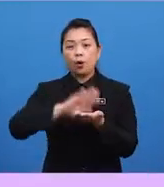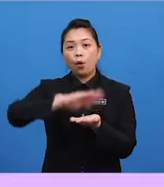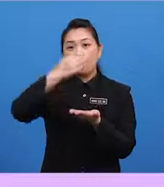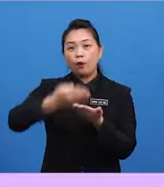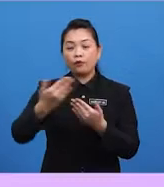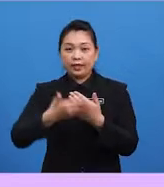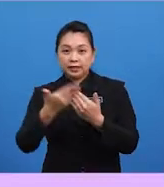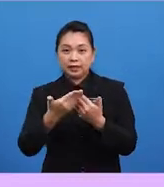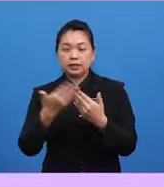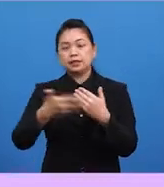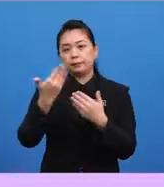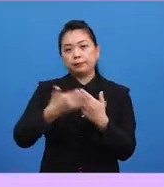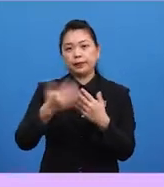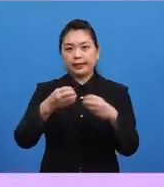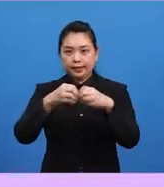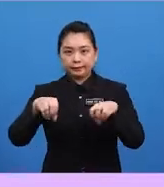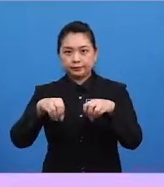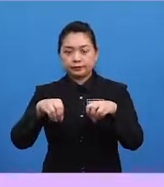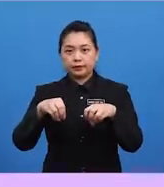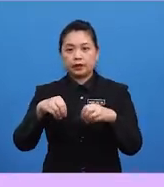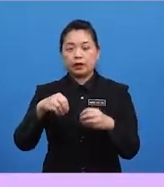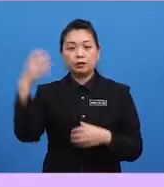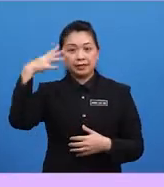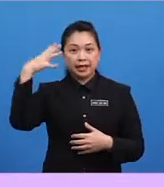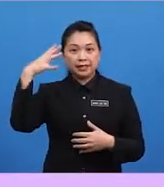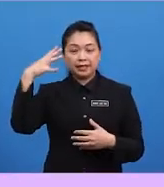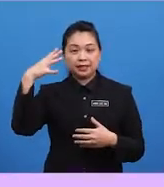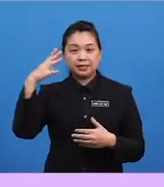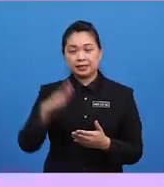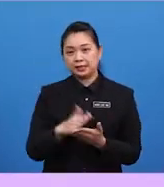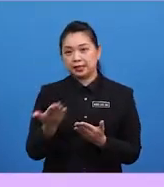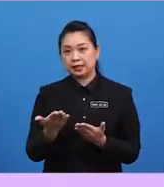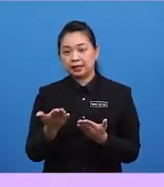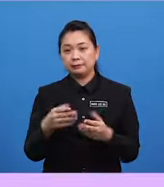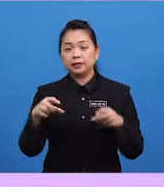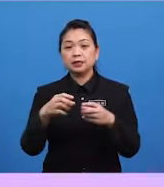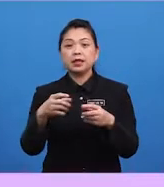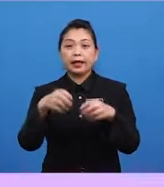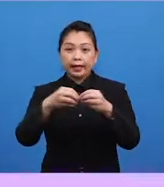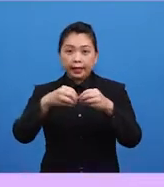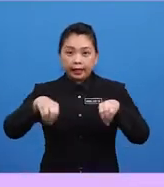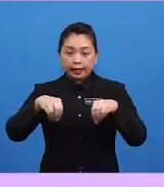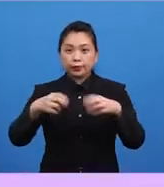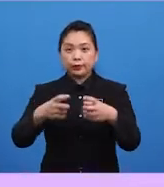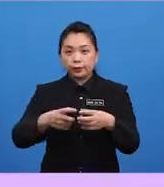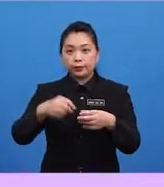simple fried egg. And sunny side up, fried, cooked, egg cooked only on the